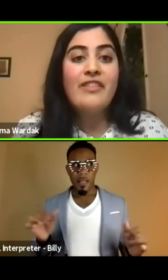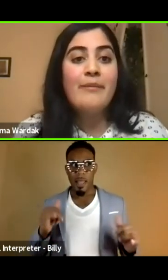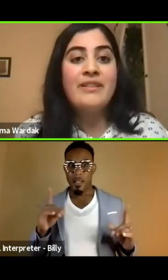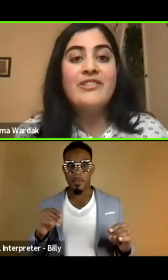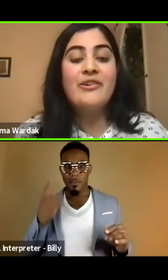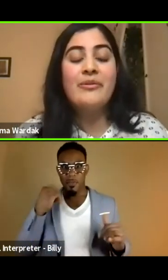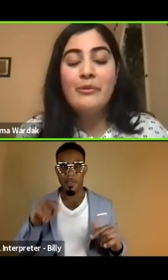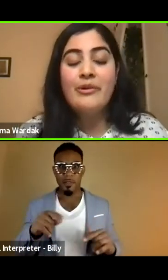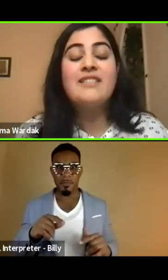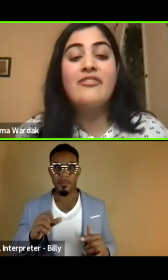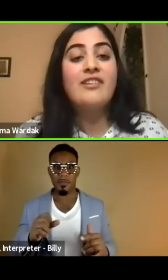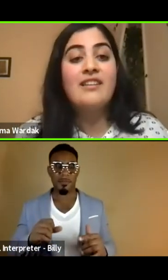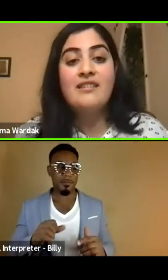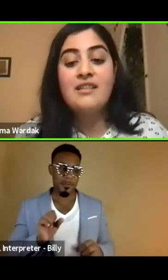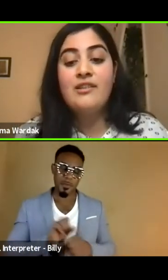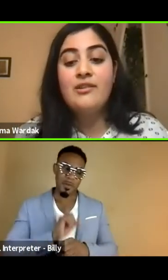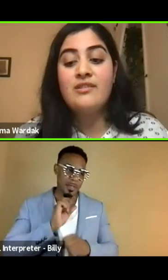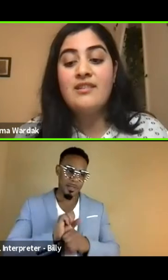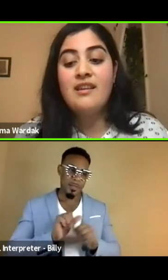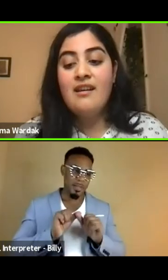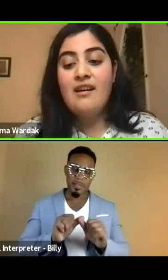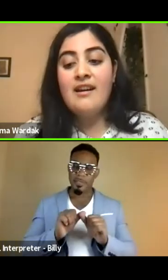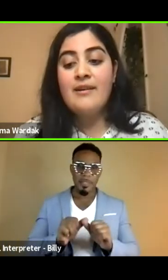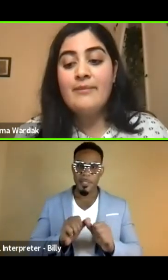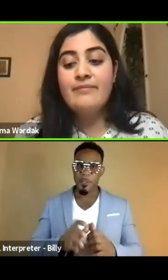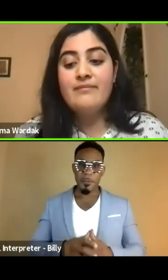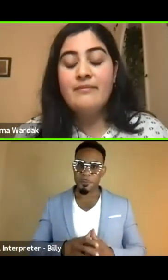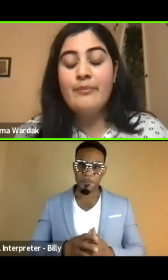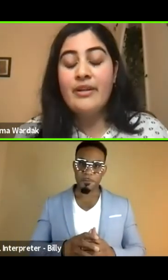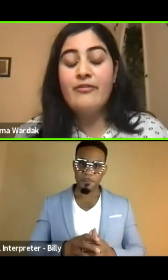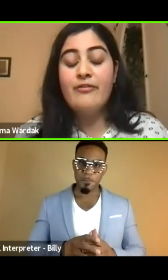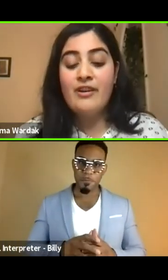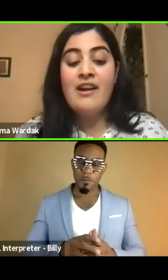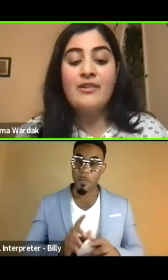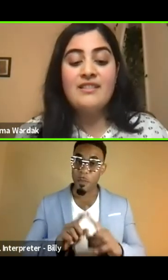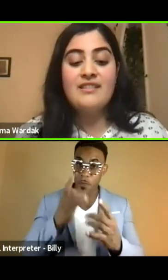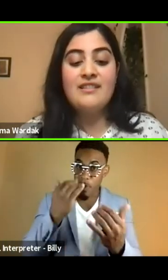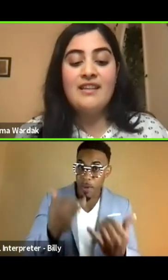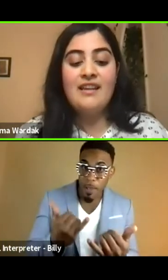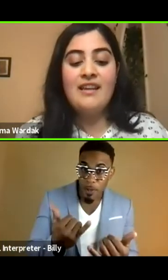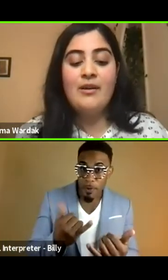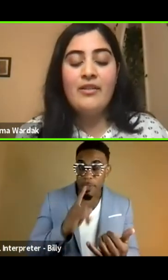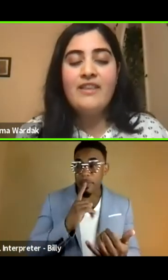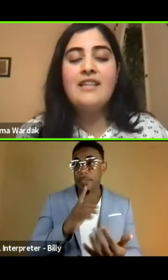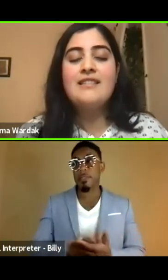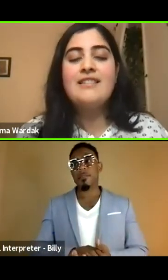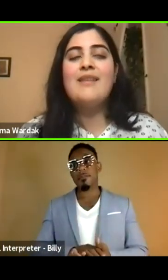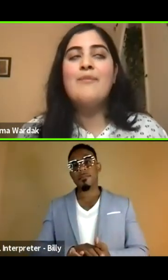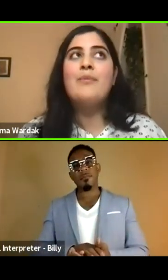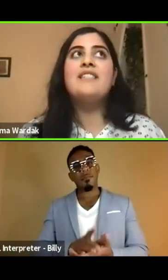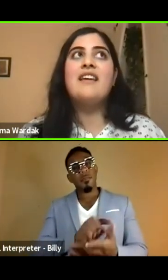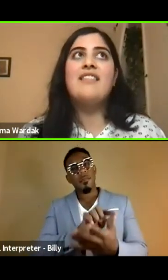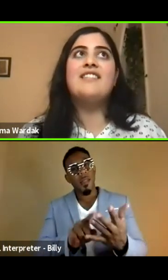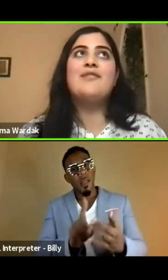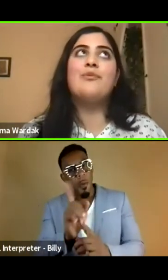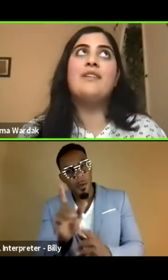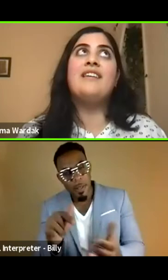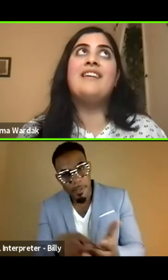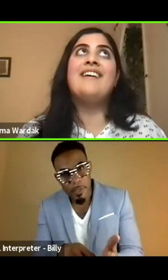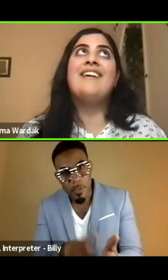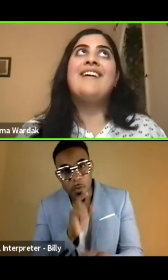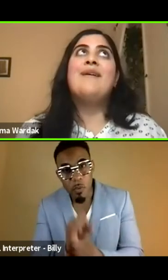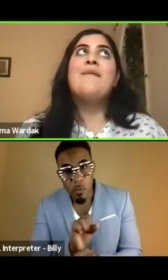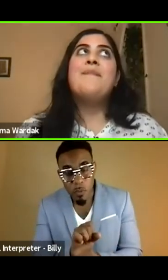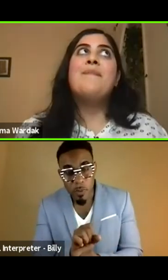I can do for them. And so the work definitely continues. Um, but for now it's these moments like this